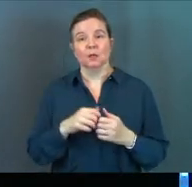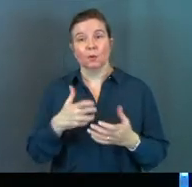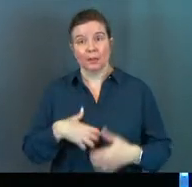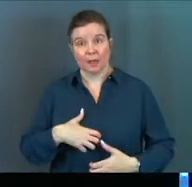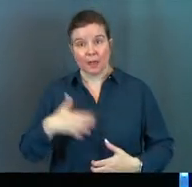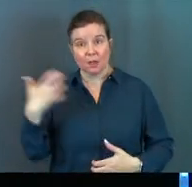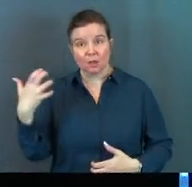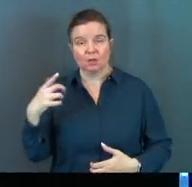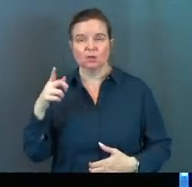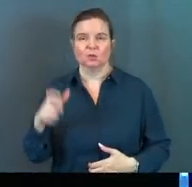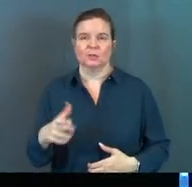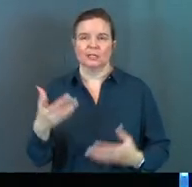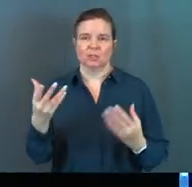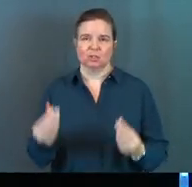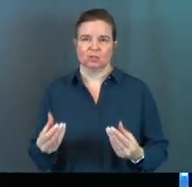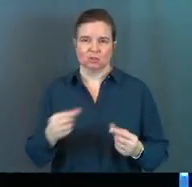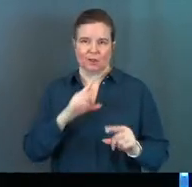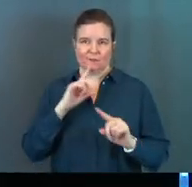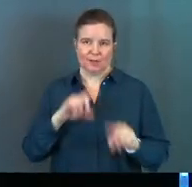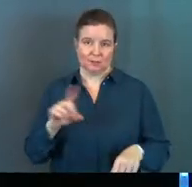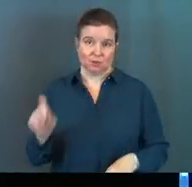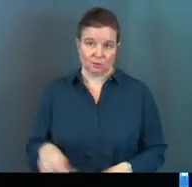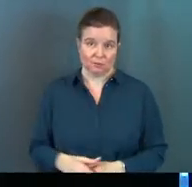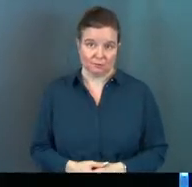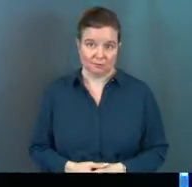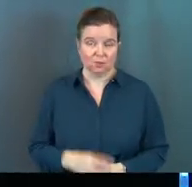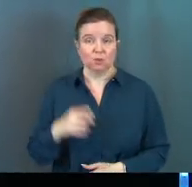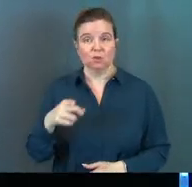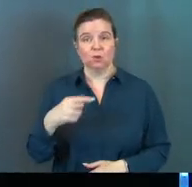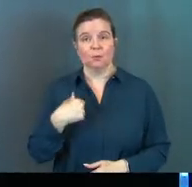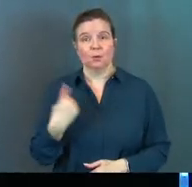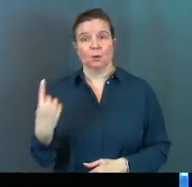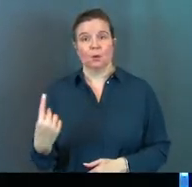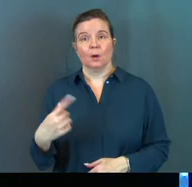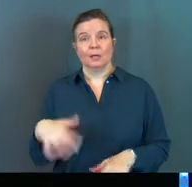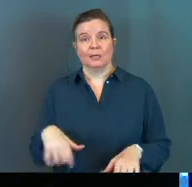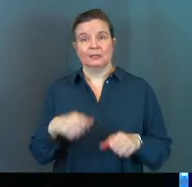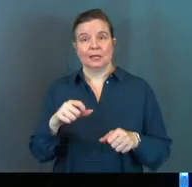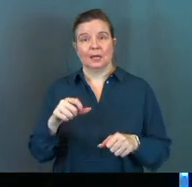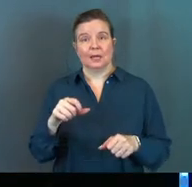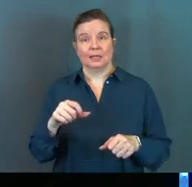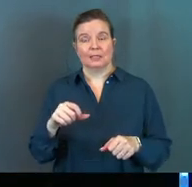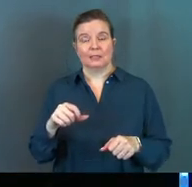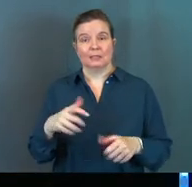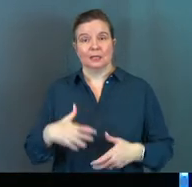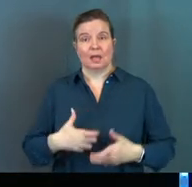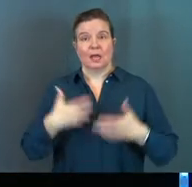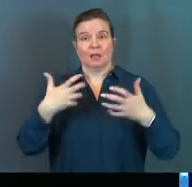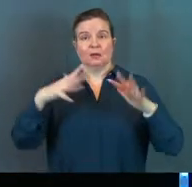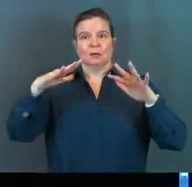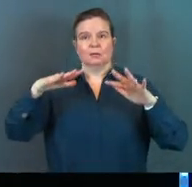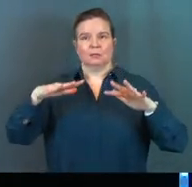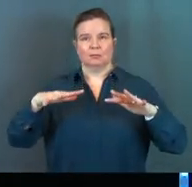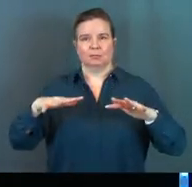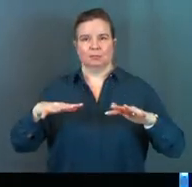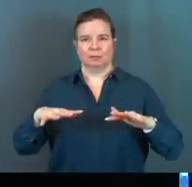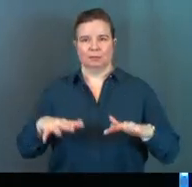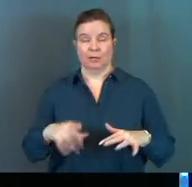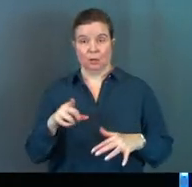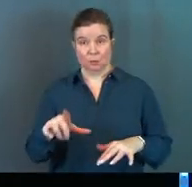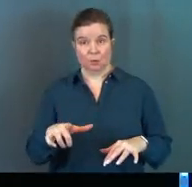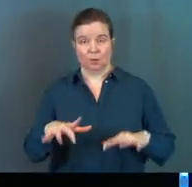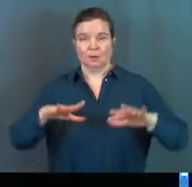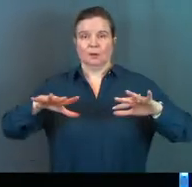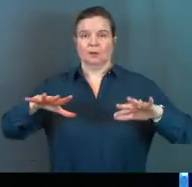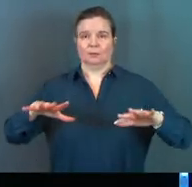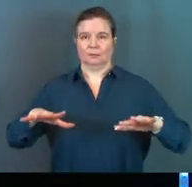anger? You need a soft answer. You be the one that takes the volume down. And when you're the one